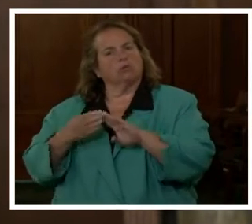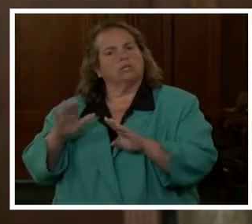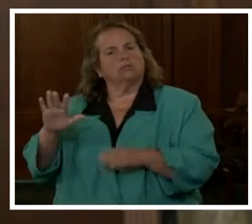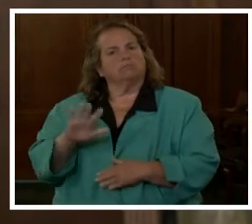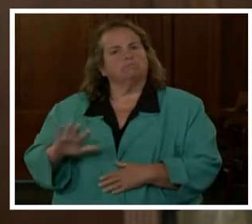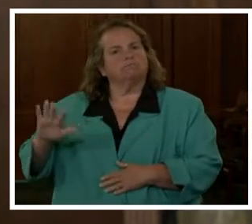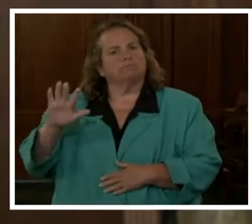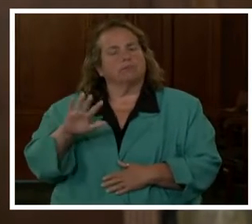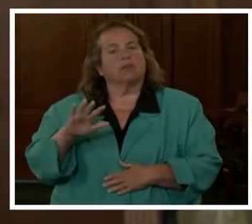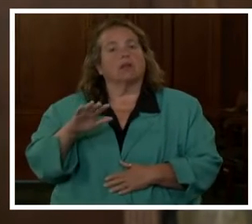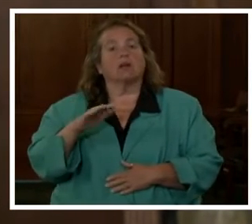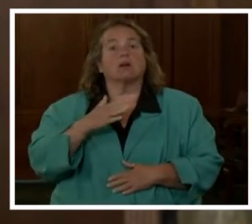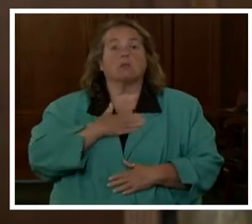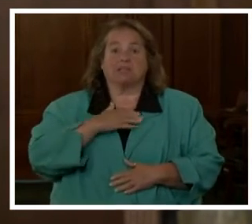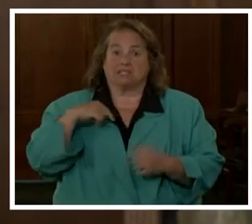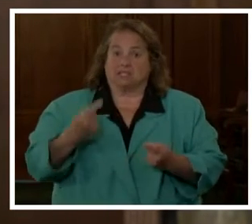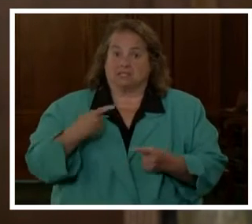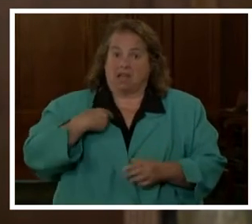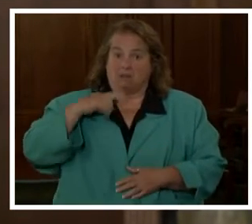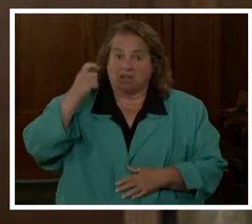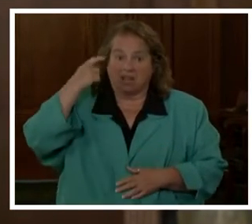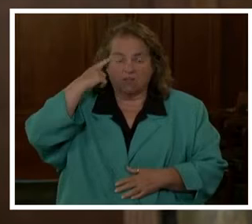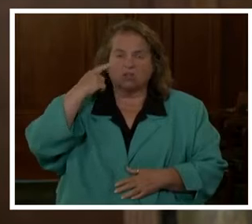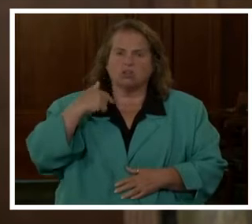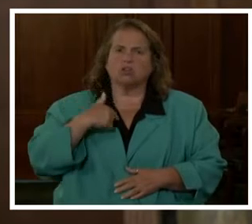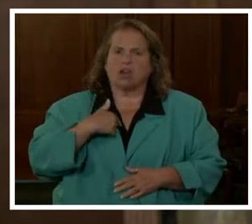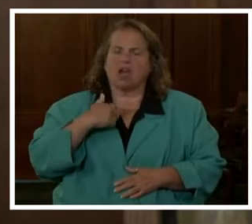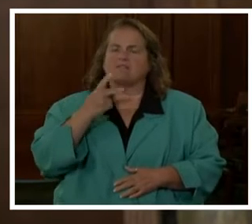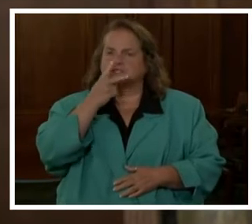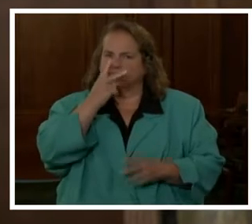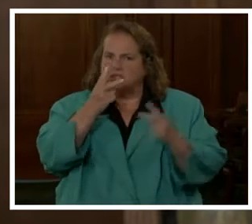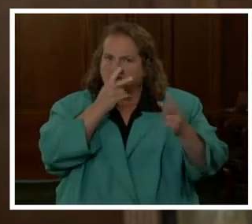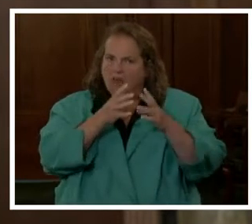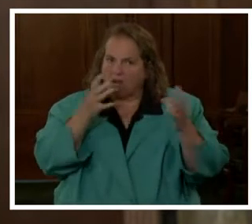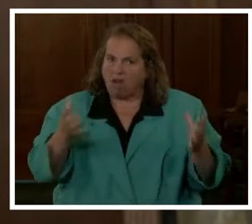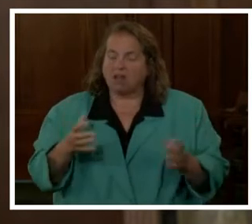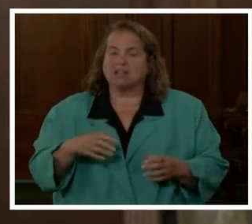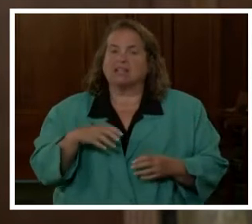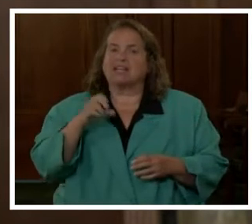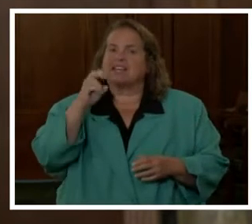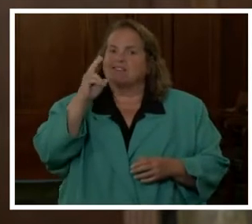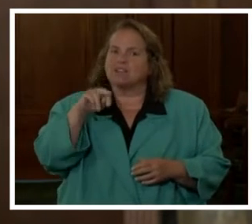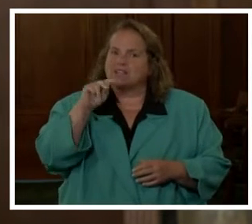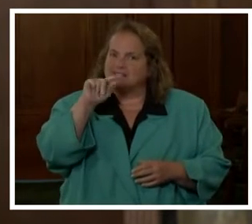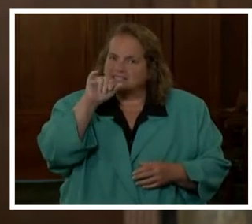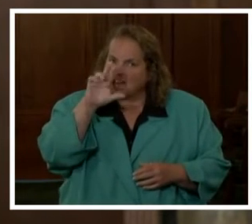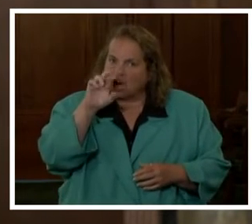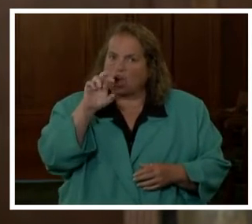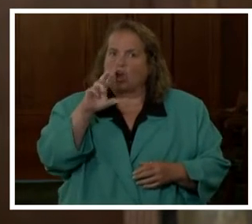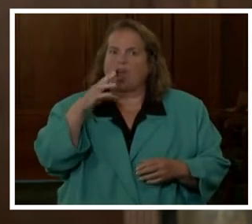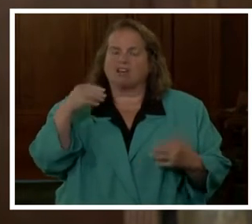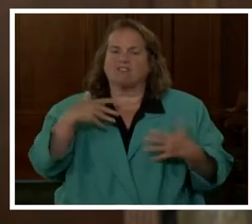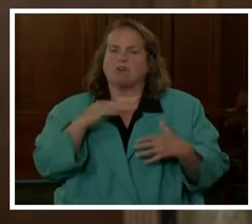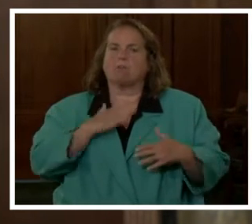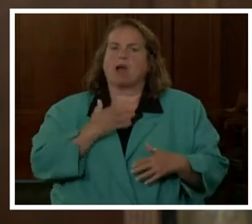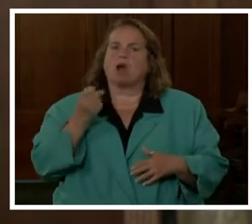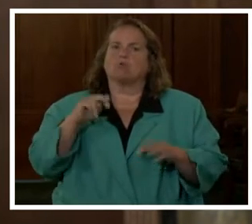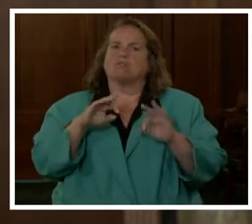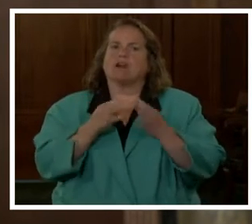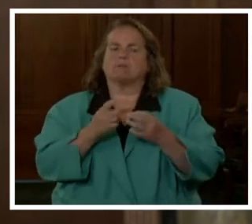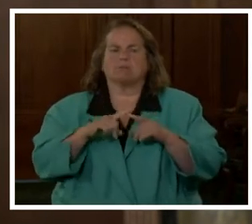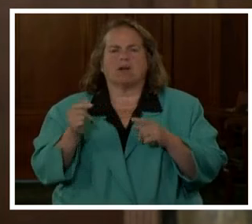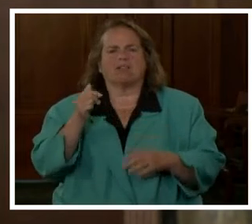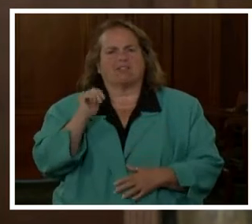and terror in my own family. But that's been a few days, maybe a week. Certainly not